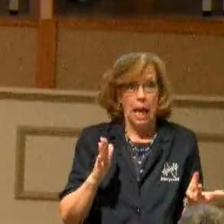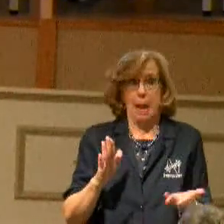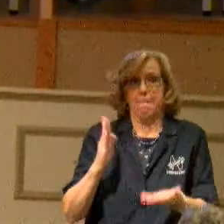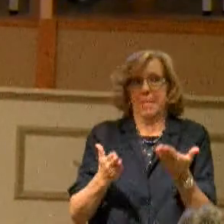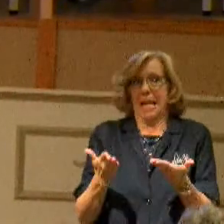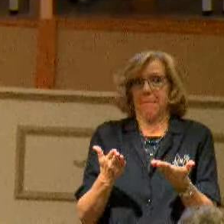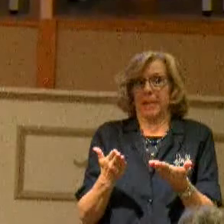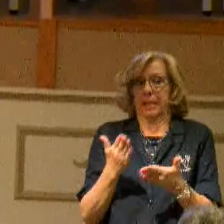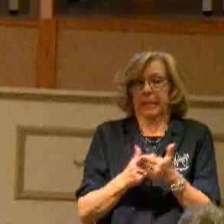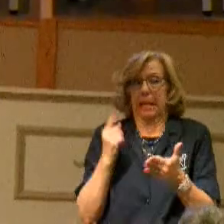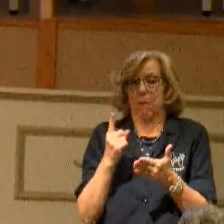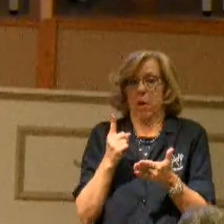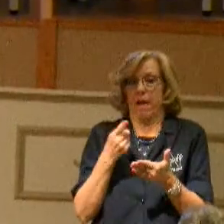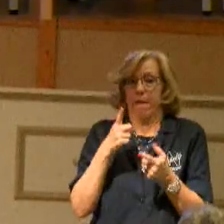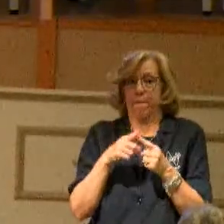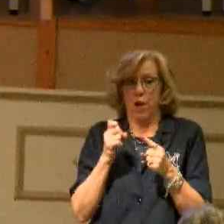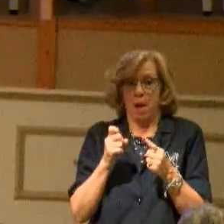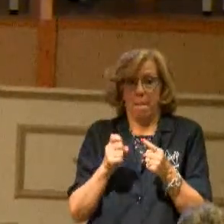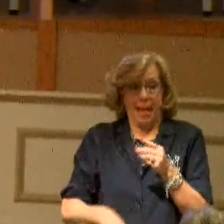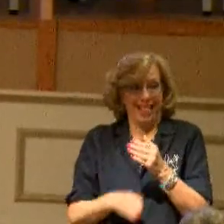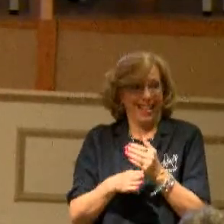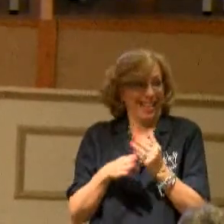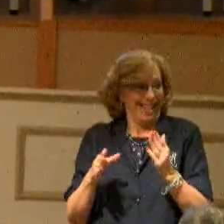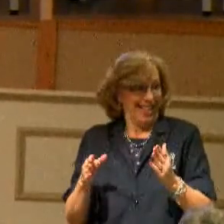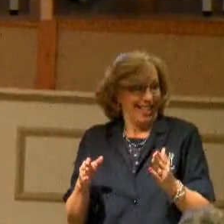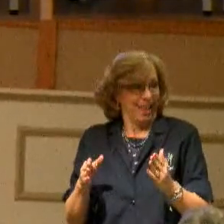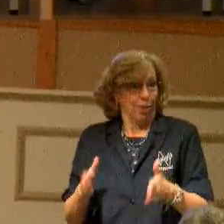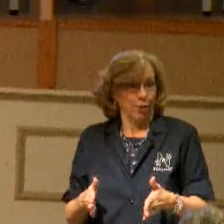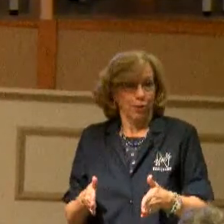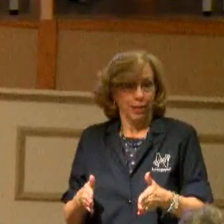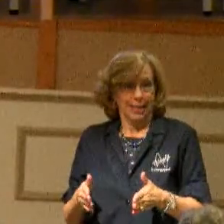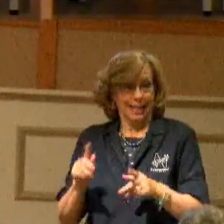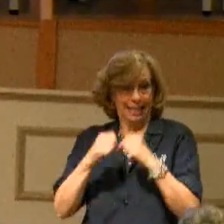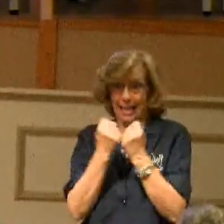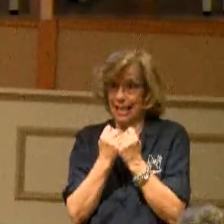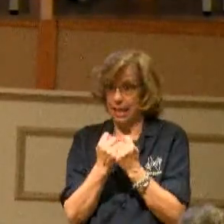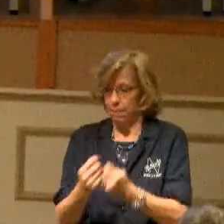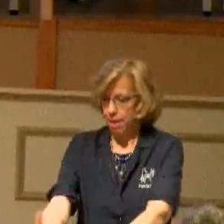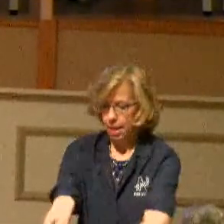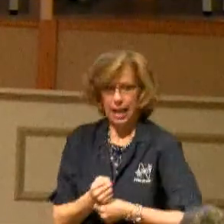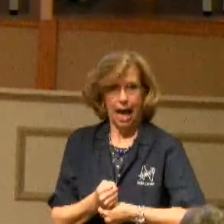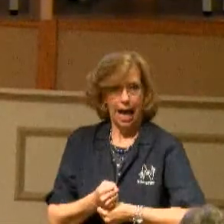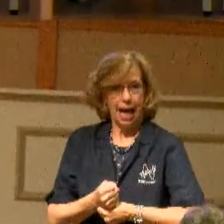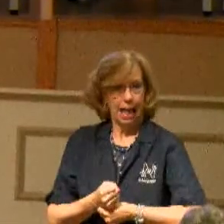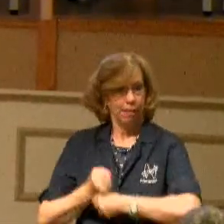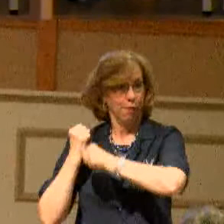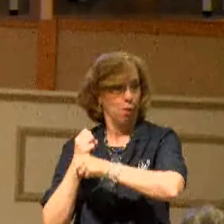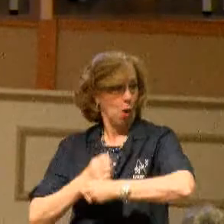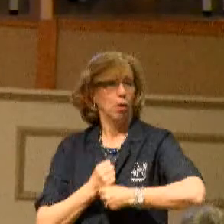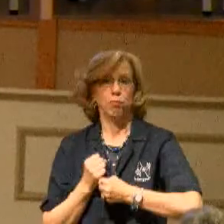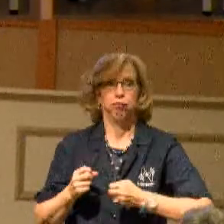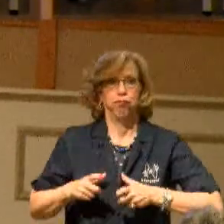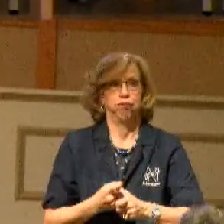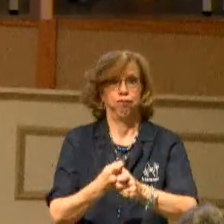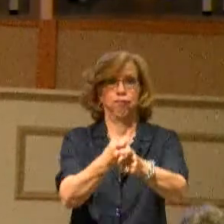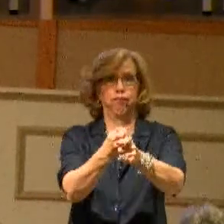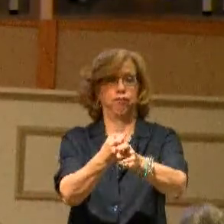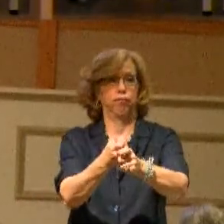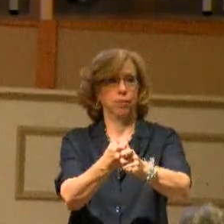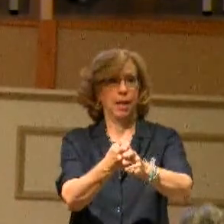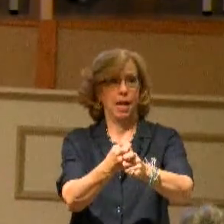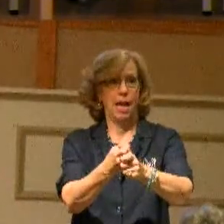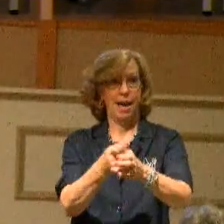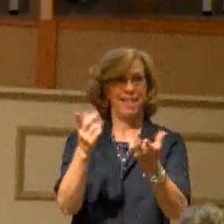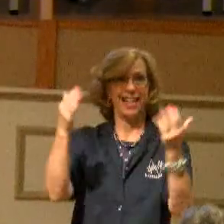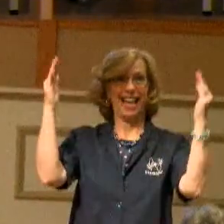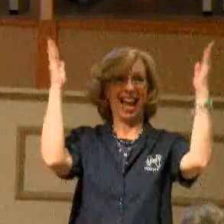that kicking team, they recover the football and they're already running that direction and they score